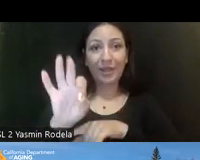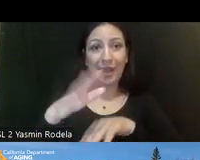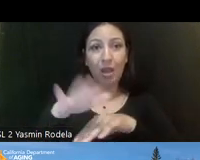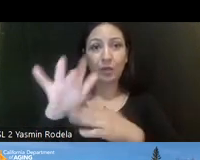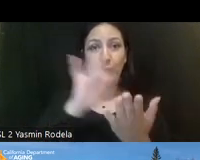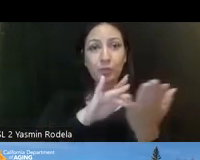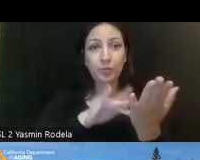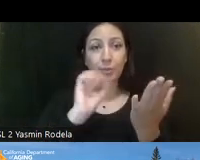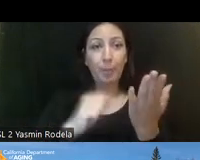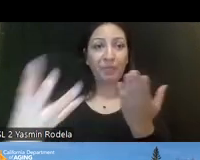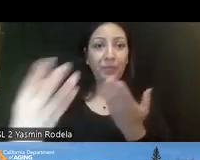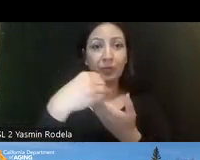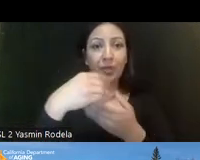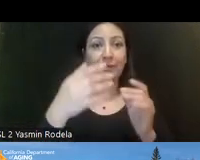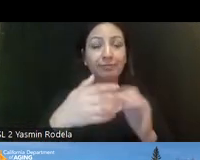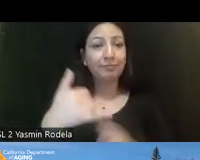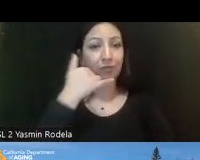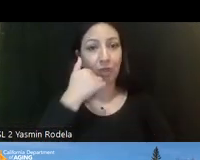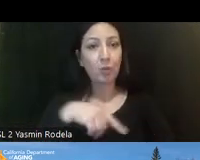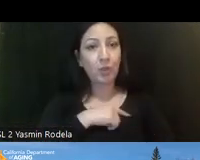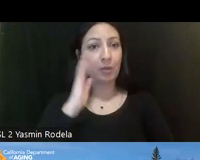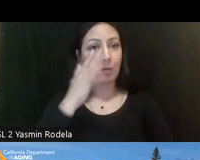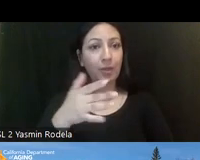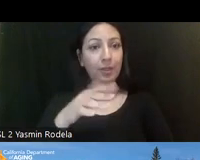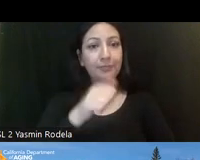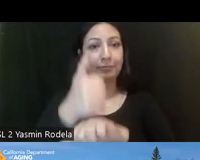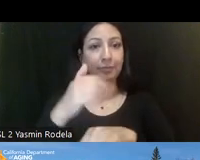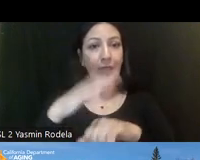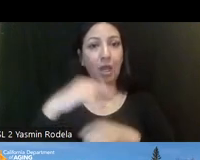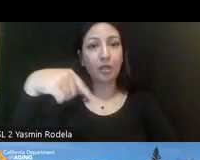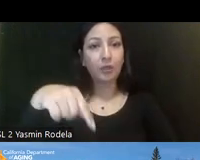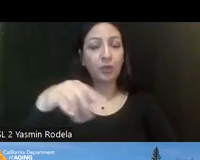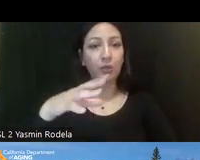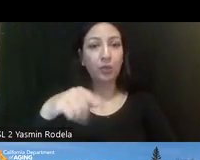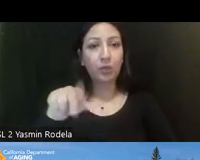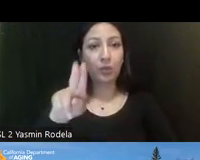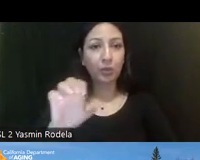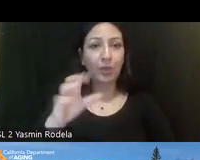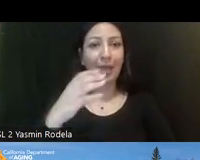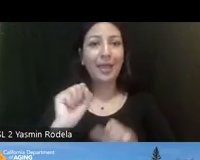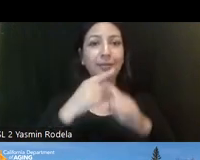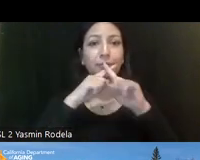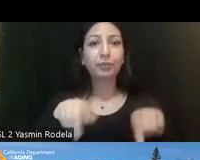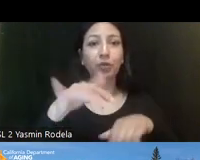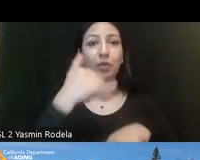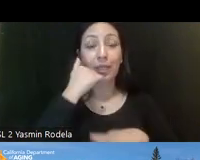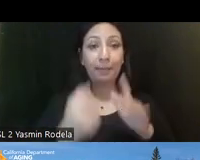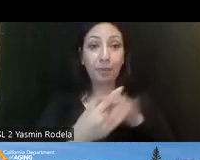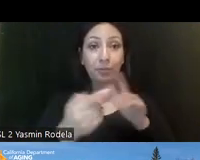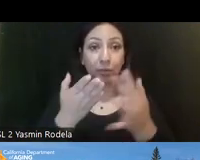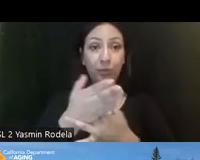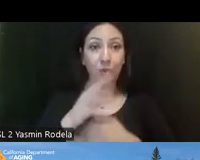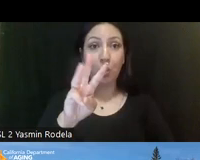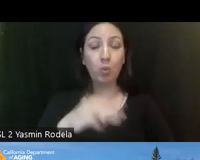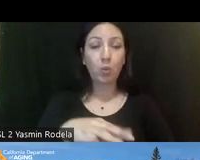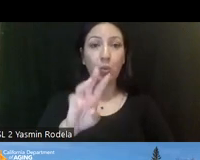pad to join the line. And we will put you in the queue and unmute your line. Attendees joining by the webinar